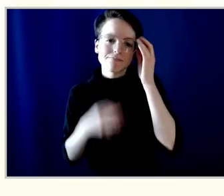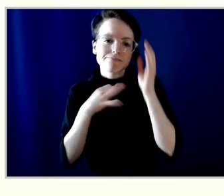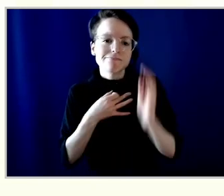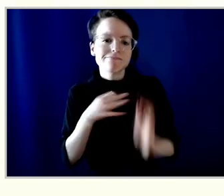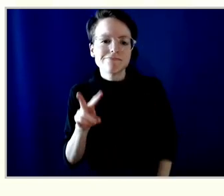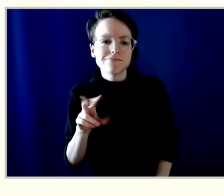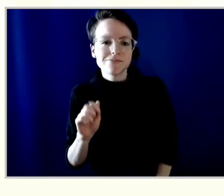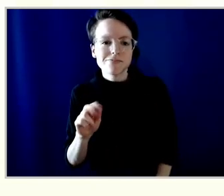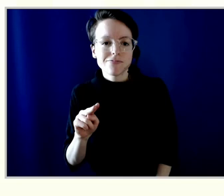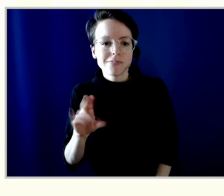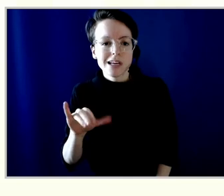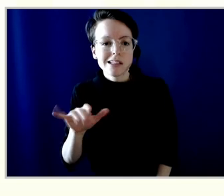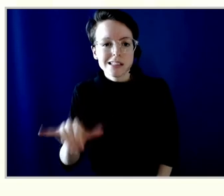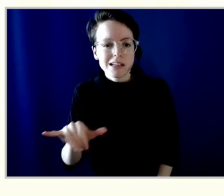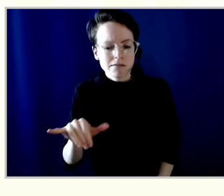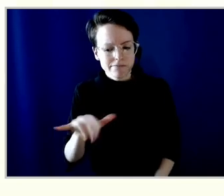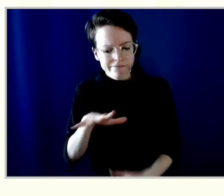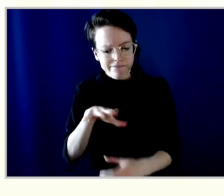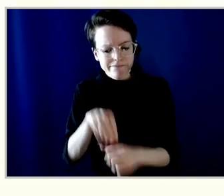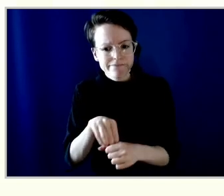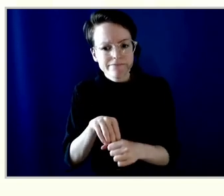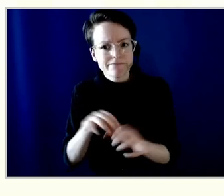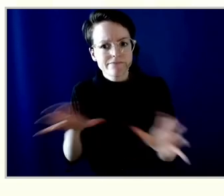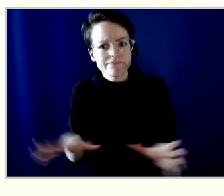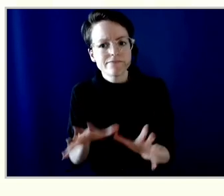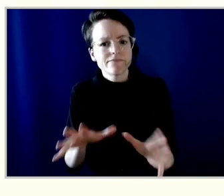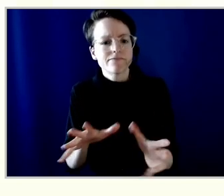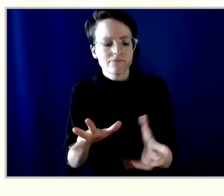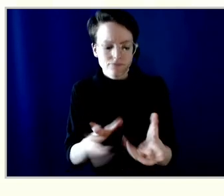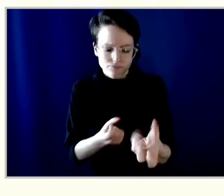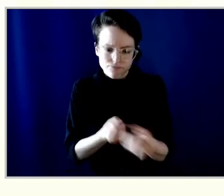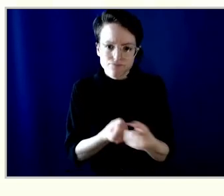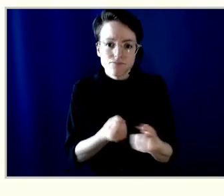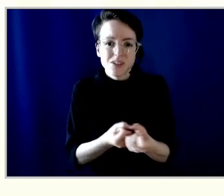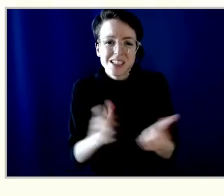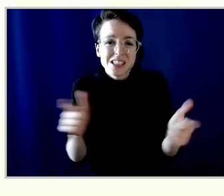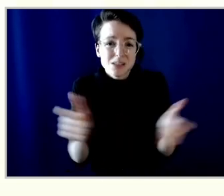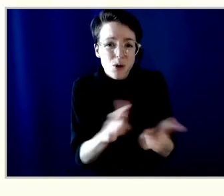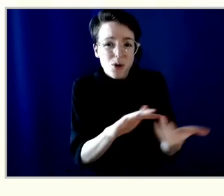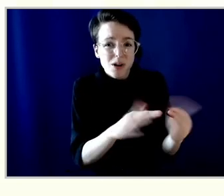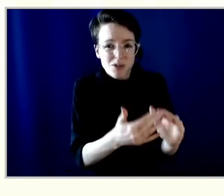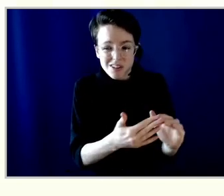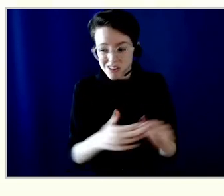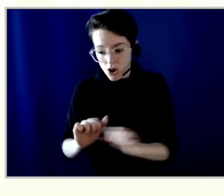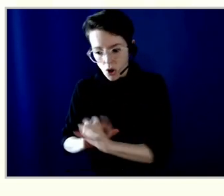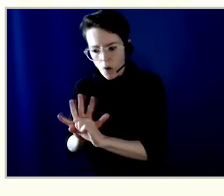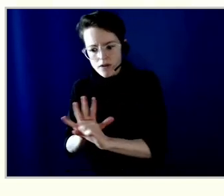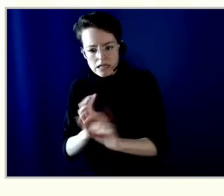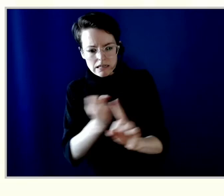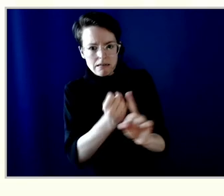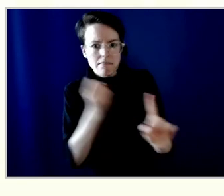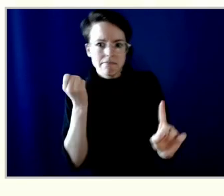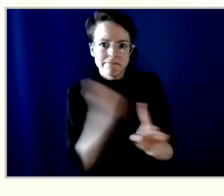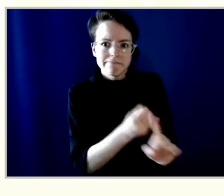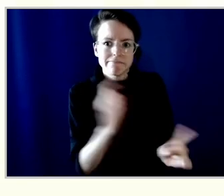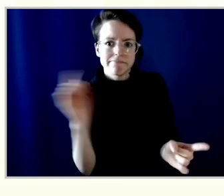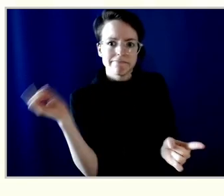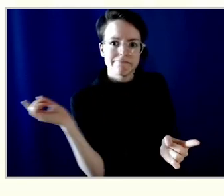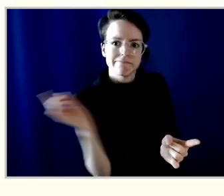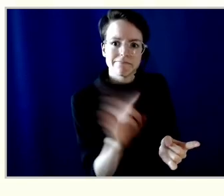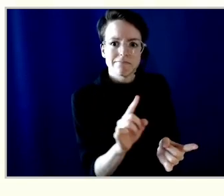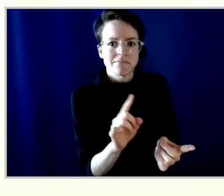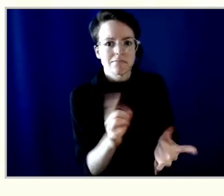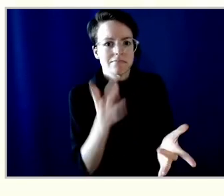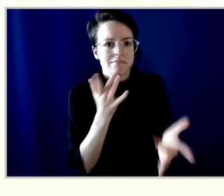communities that have been hit by the pandemic, like Chinatown, which has been largely ignored by the government because it's not a cool tourist spot like